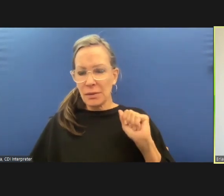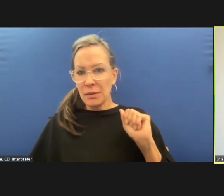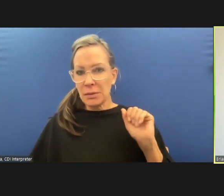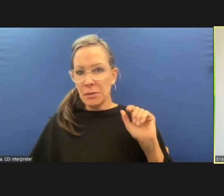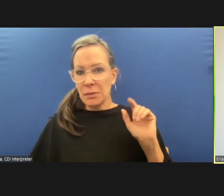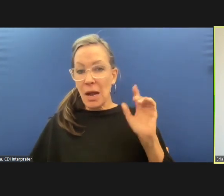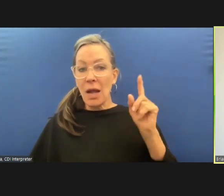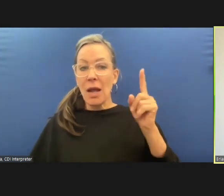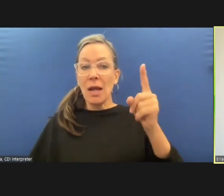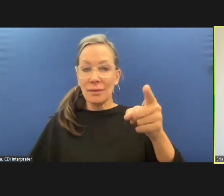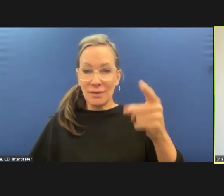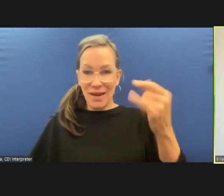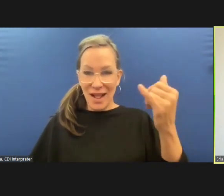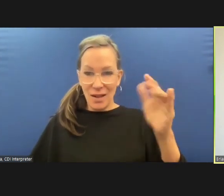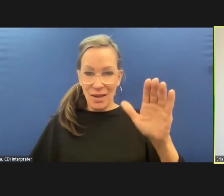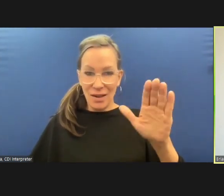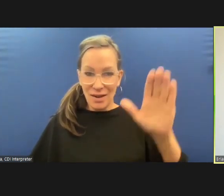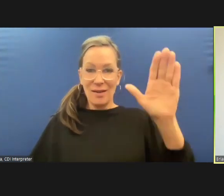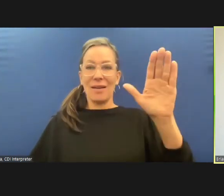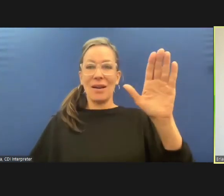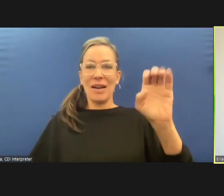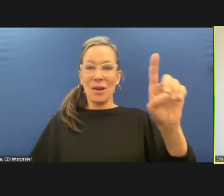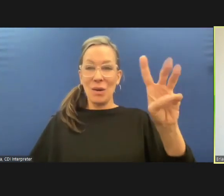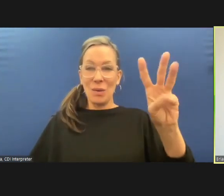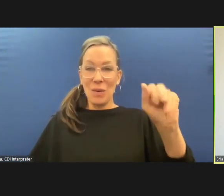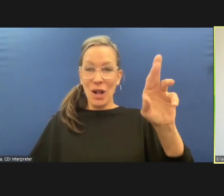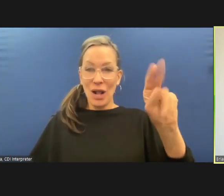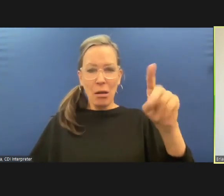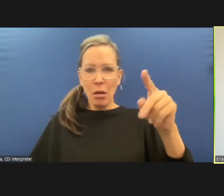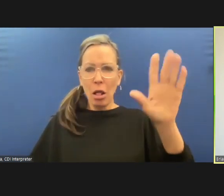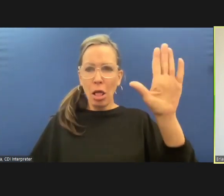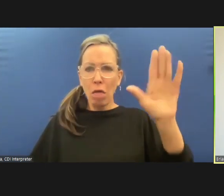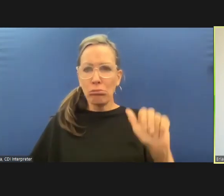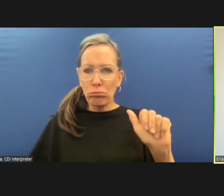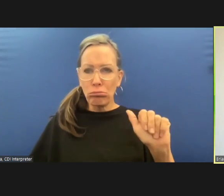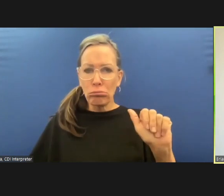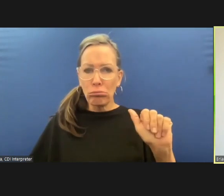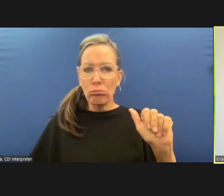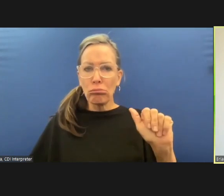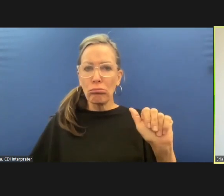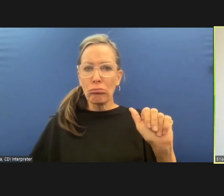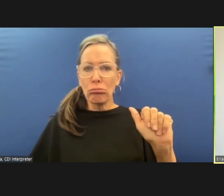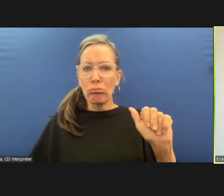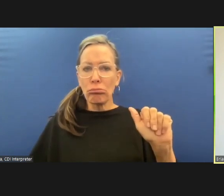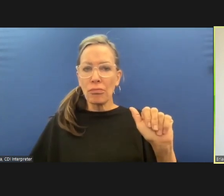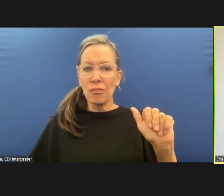edward is uh i think technically clapping but i'm thinking that may be another hand raise edward